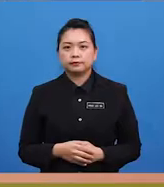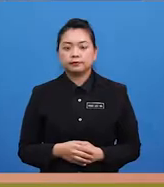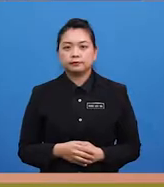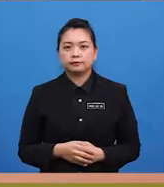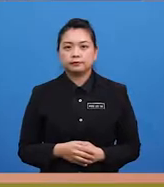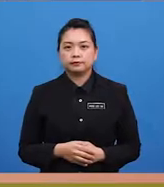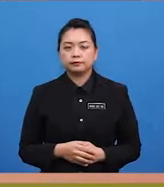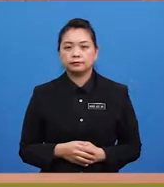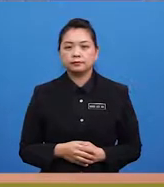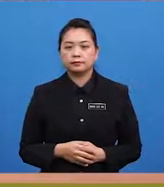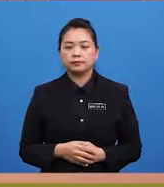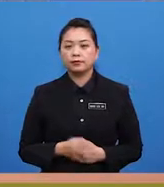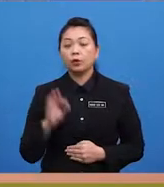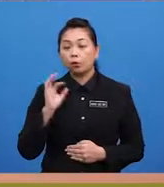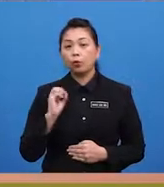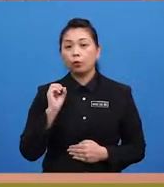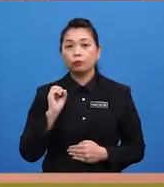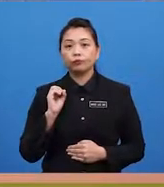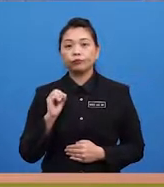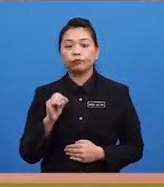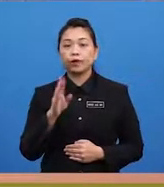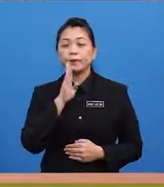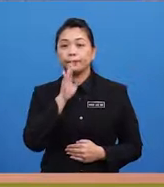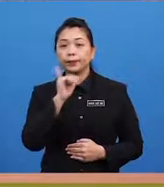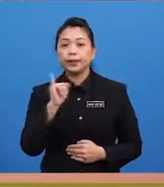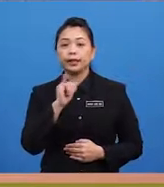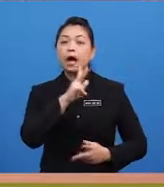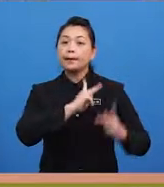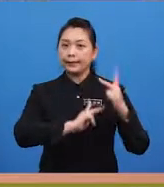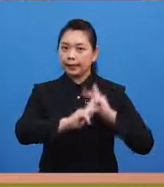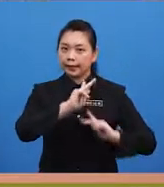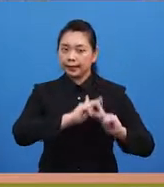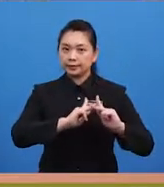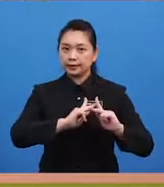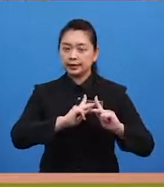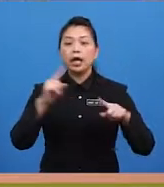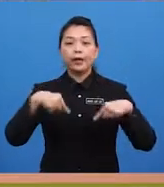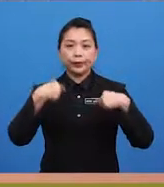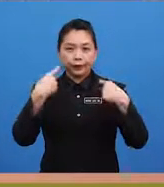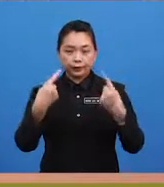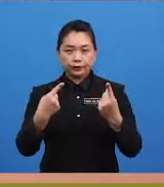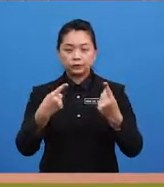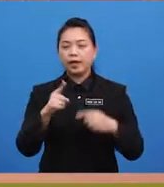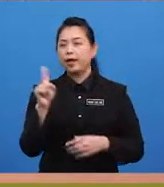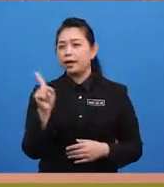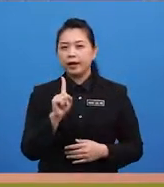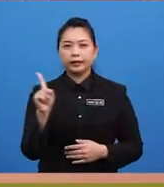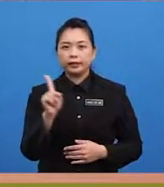Oh yeah, Yolo. Being polite goes along with any language.